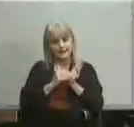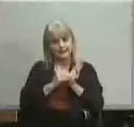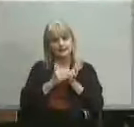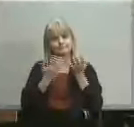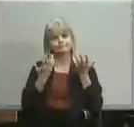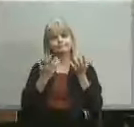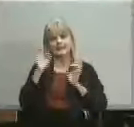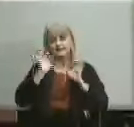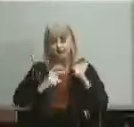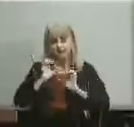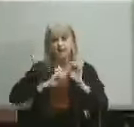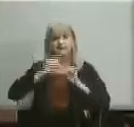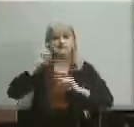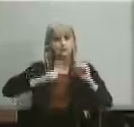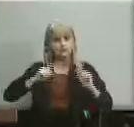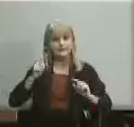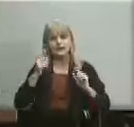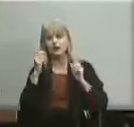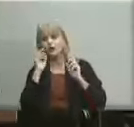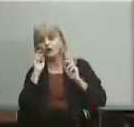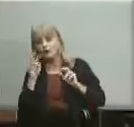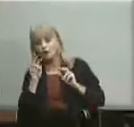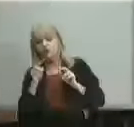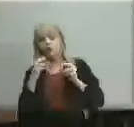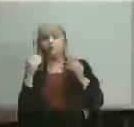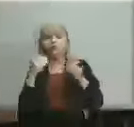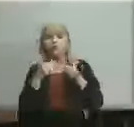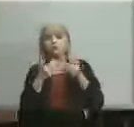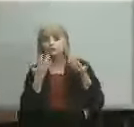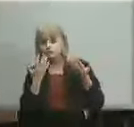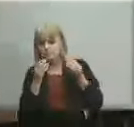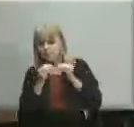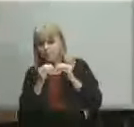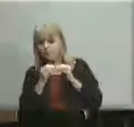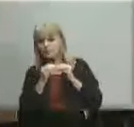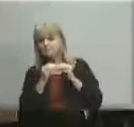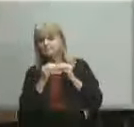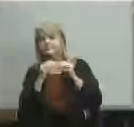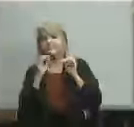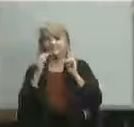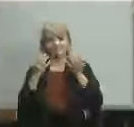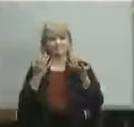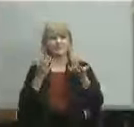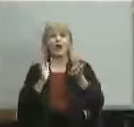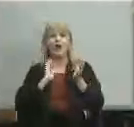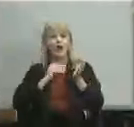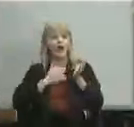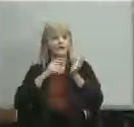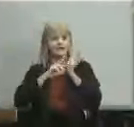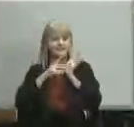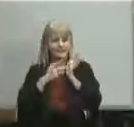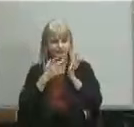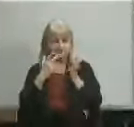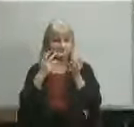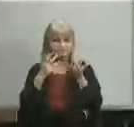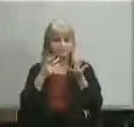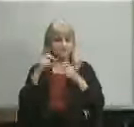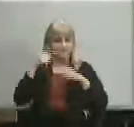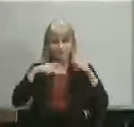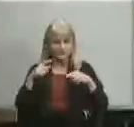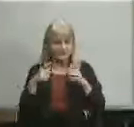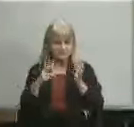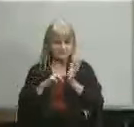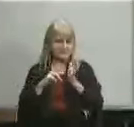um looking closer at how we how we define diversity in our student assignment plan when we get the new census